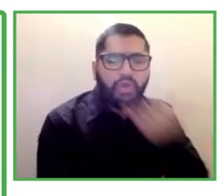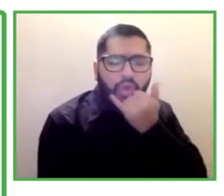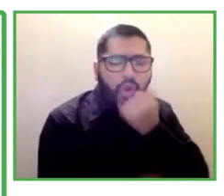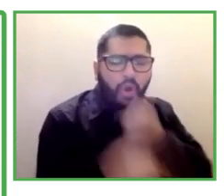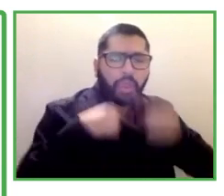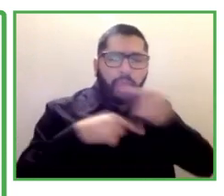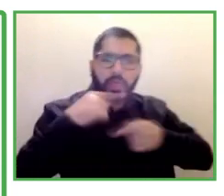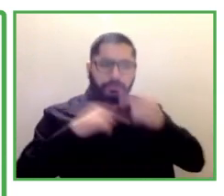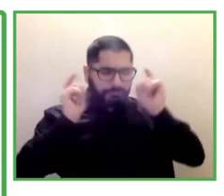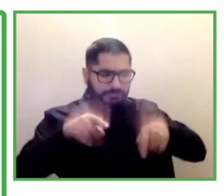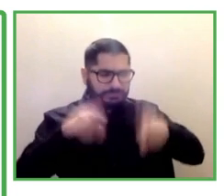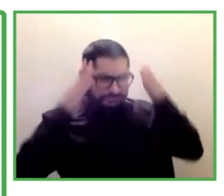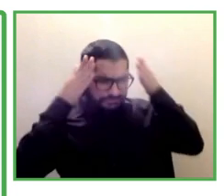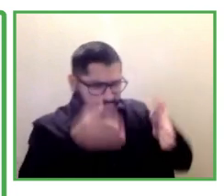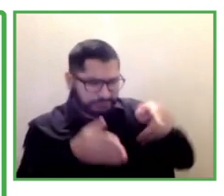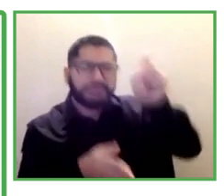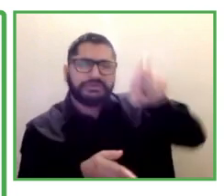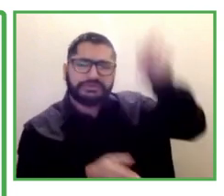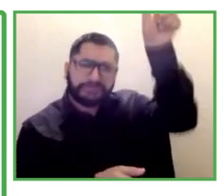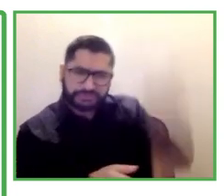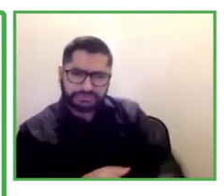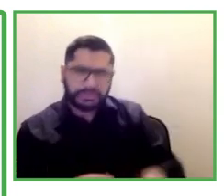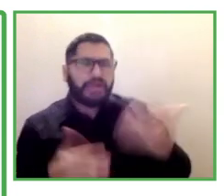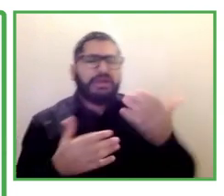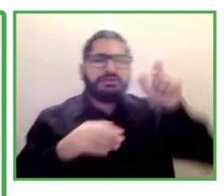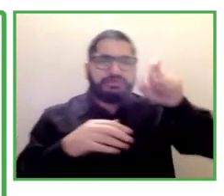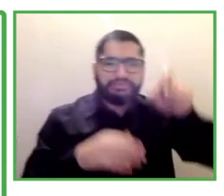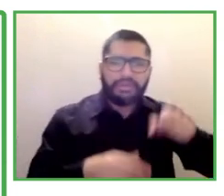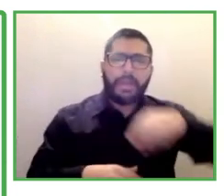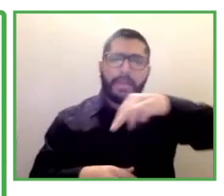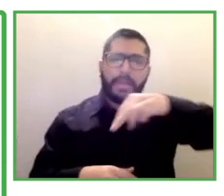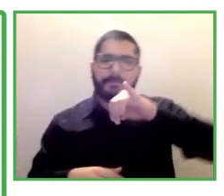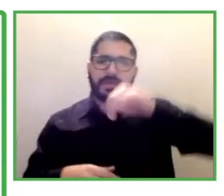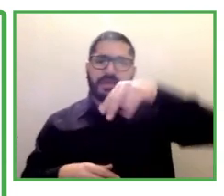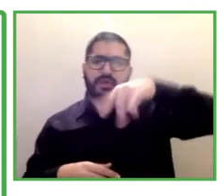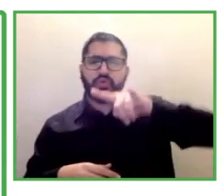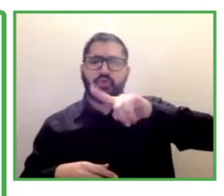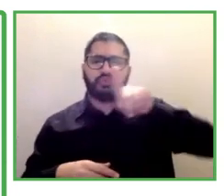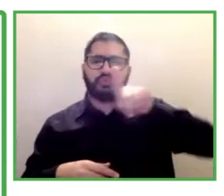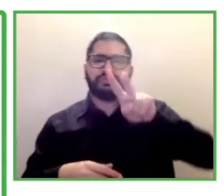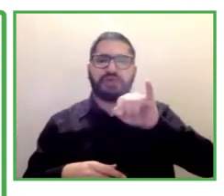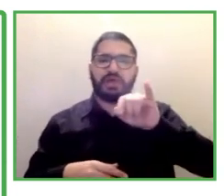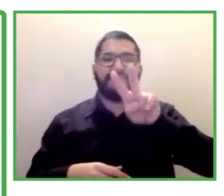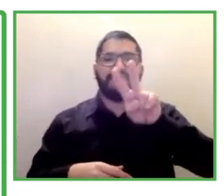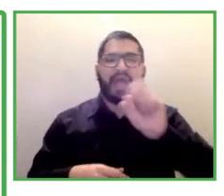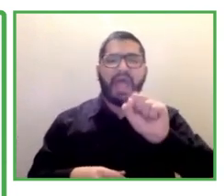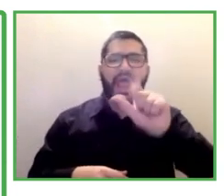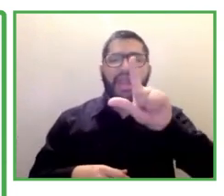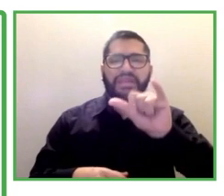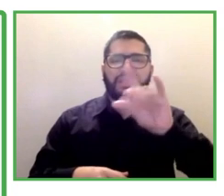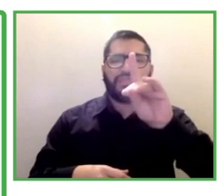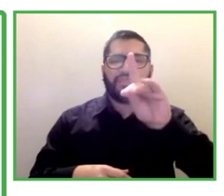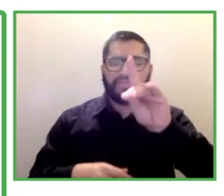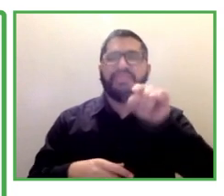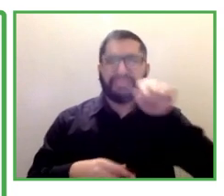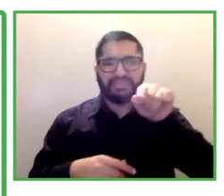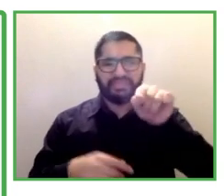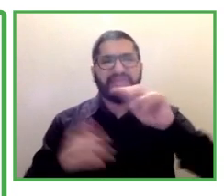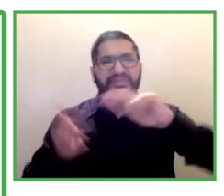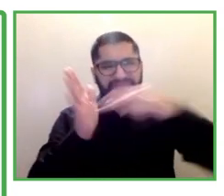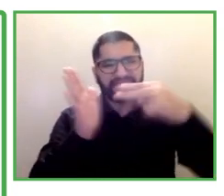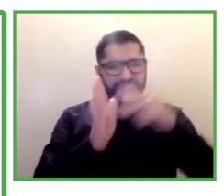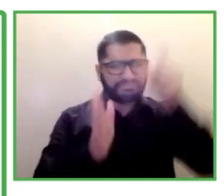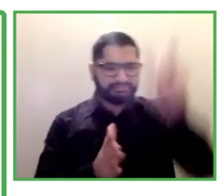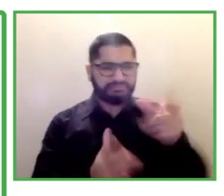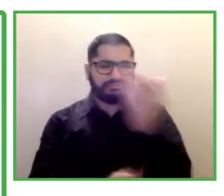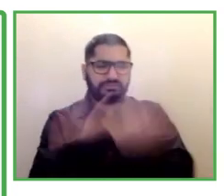Because, you know, for those visually impaired, I'm putting out my hand like a beggar. Because what else can a person with disability do? For hundreds of